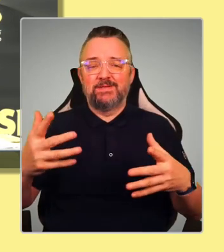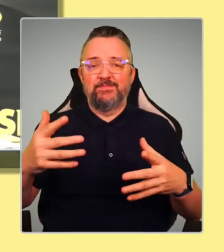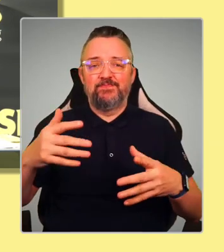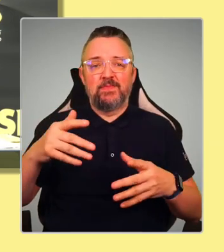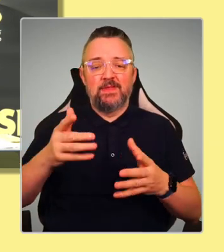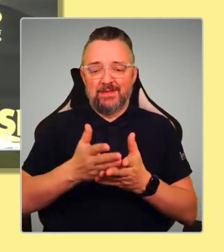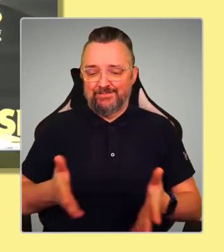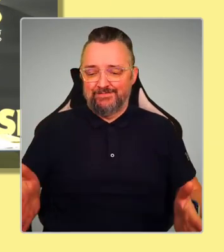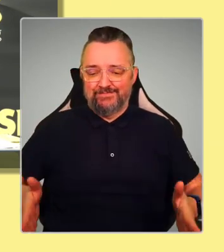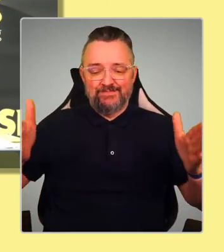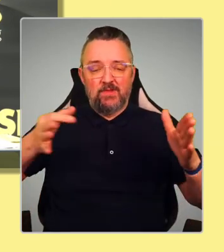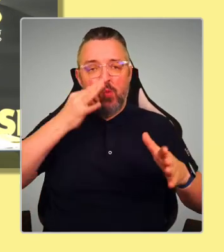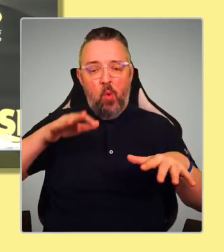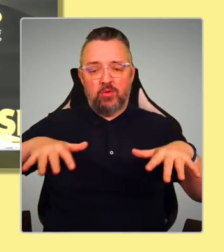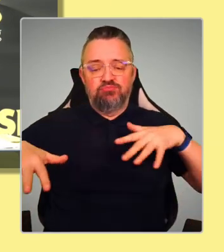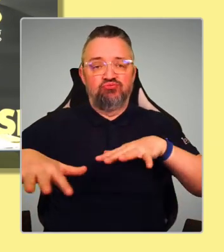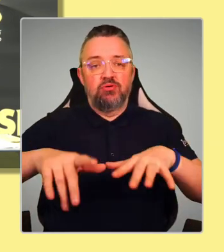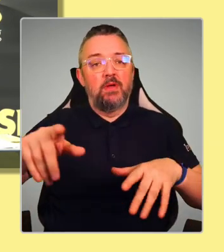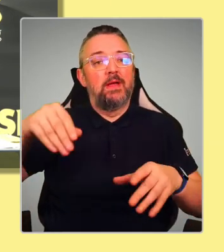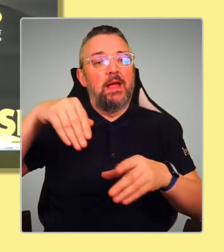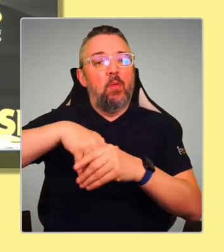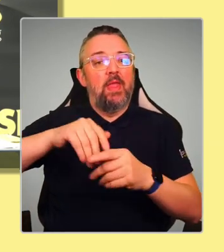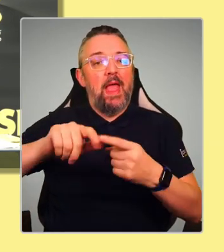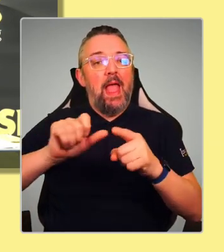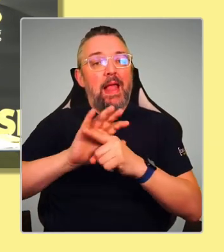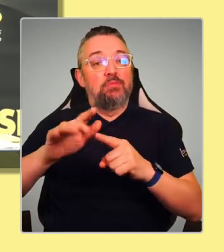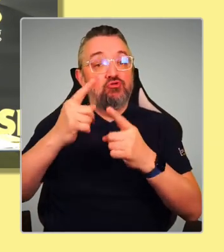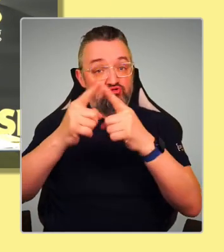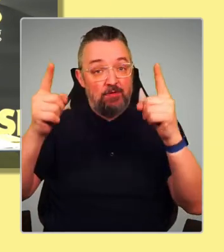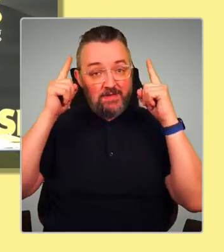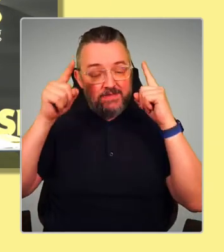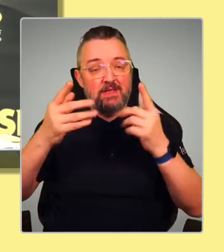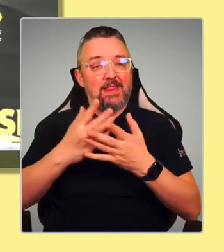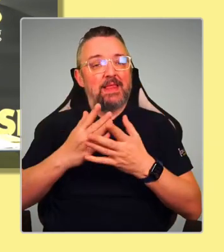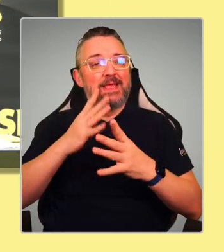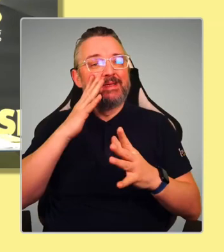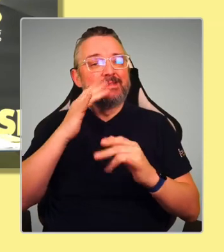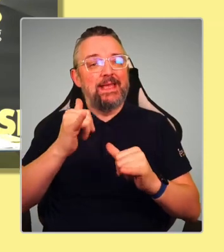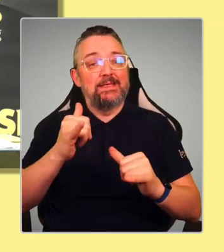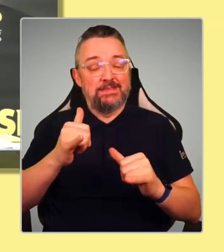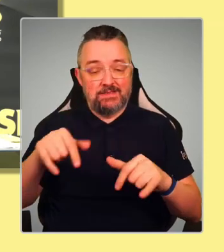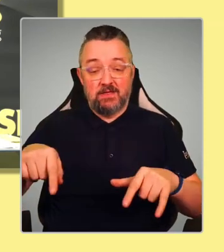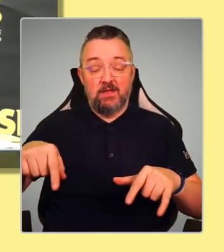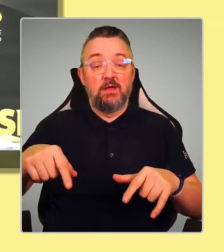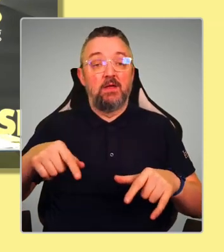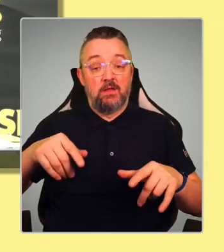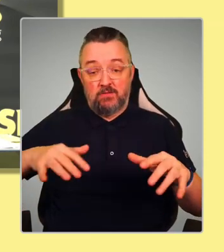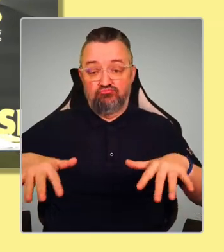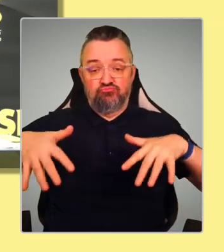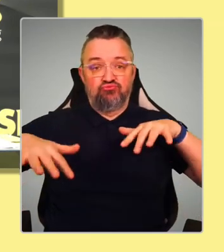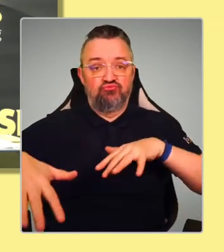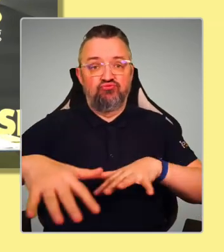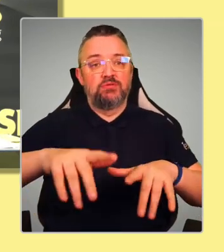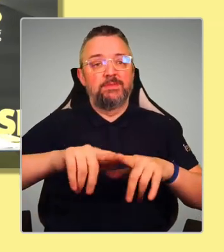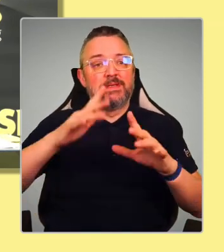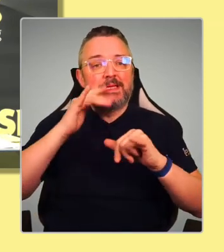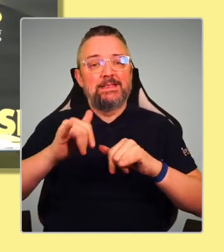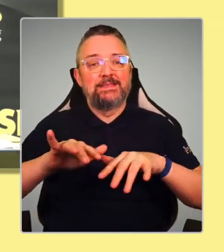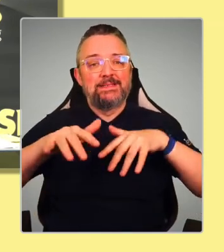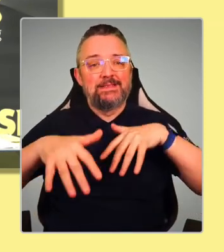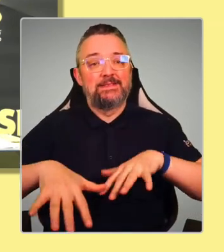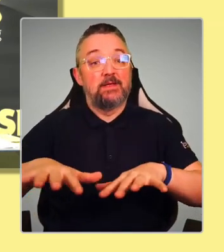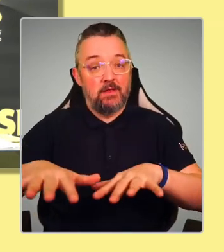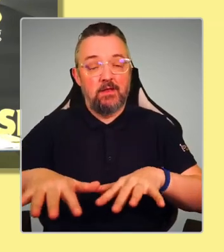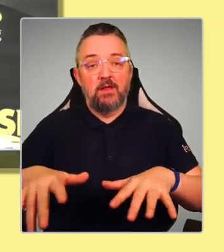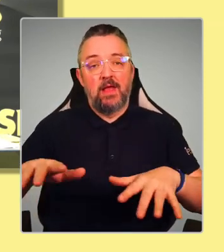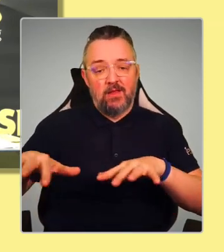It's part of Edinburgh University. And it's a testing site. So they use this to test sea conditions. So they're able to move the